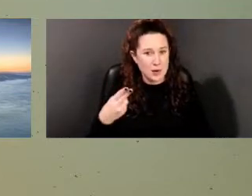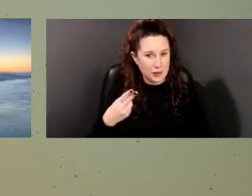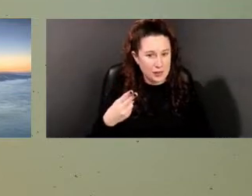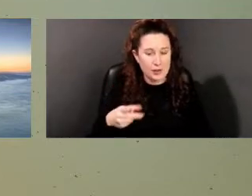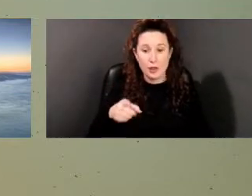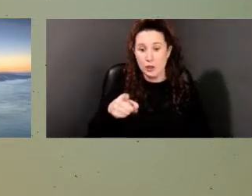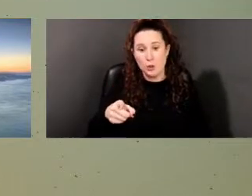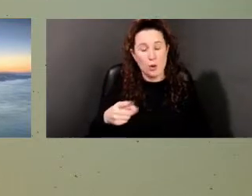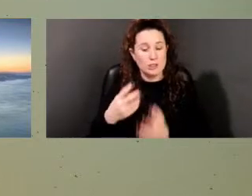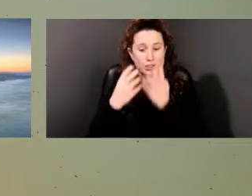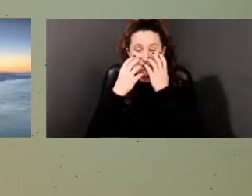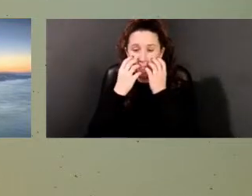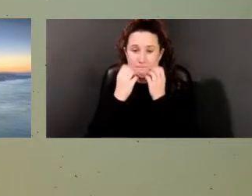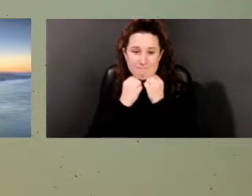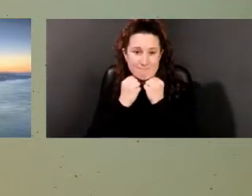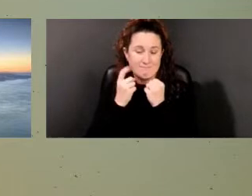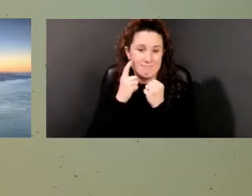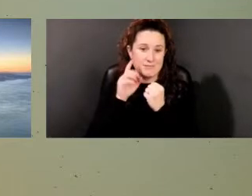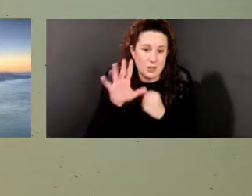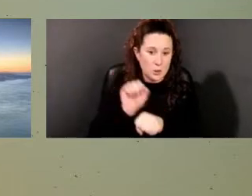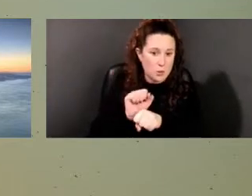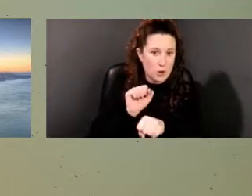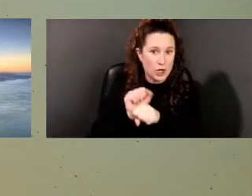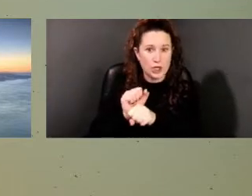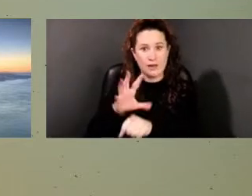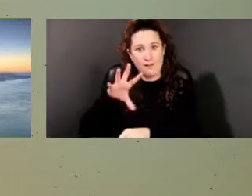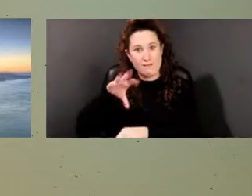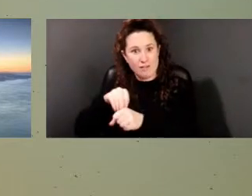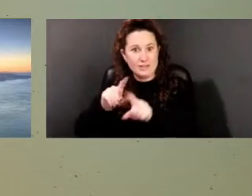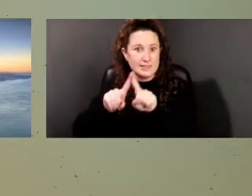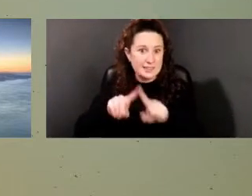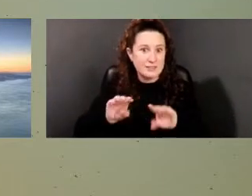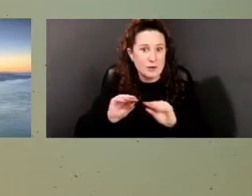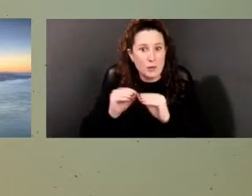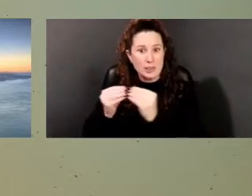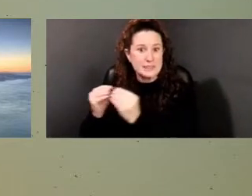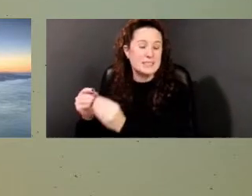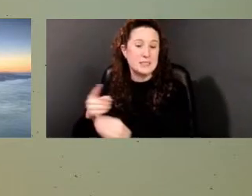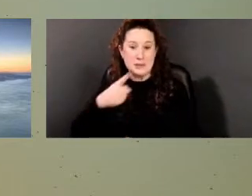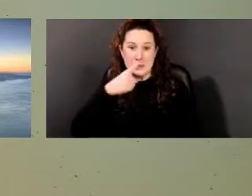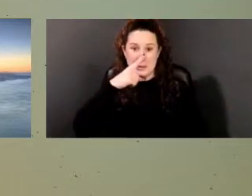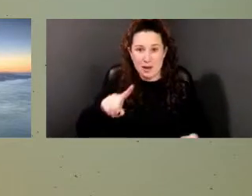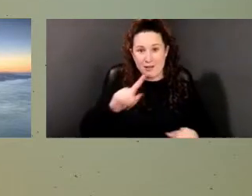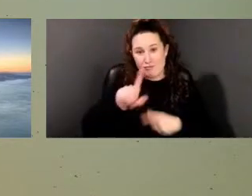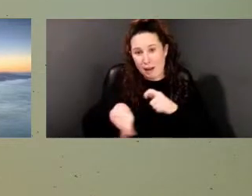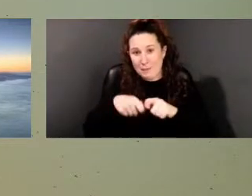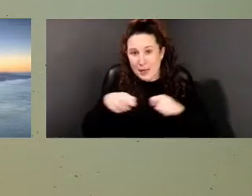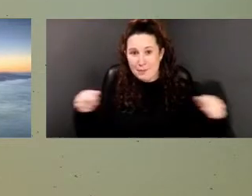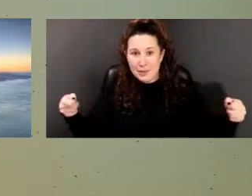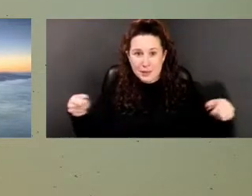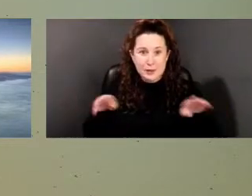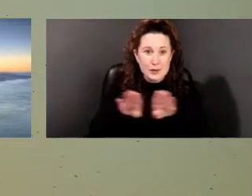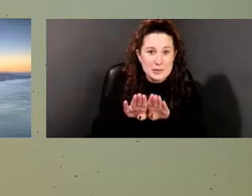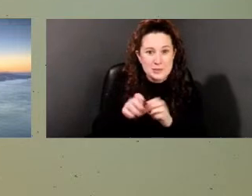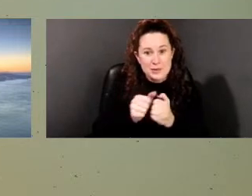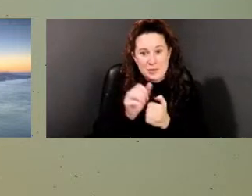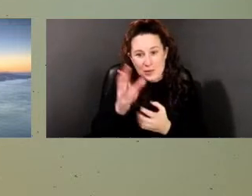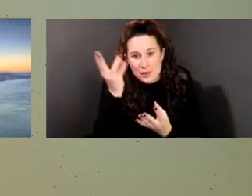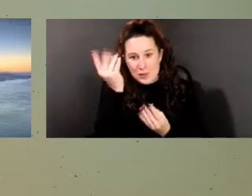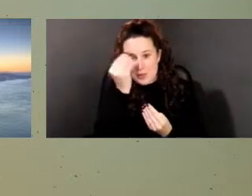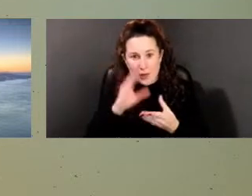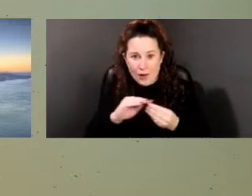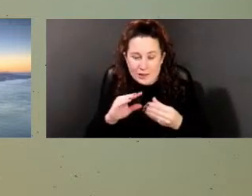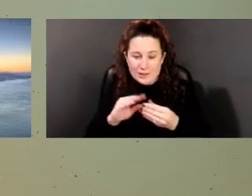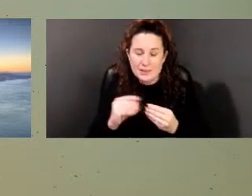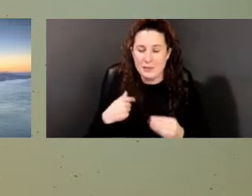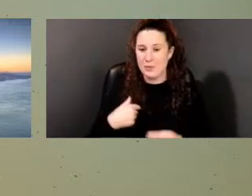our state and all the history that you bring. Dr. you close us out with some thoughts? And we appreciate, again, you being